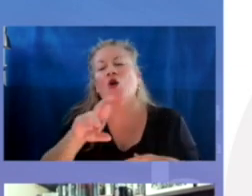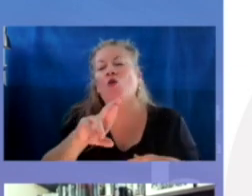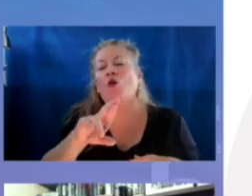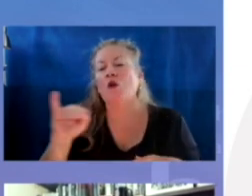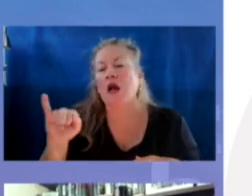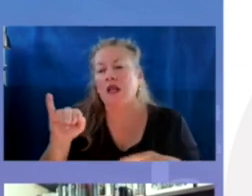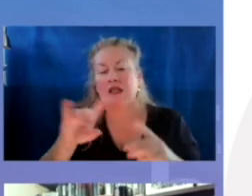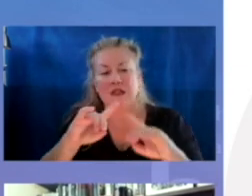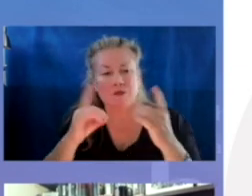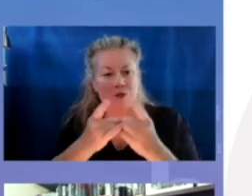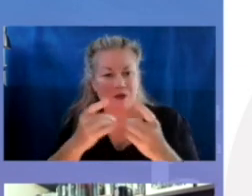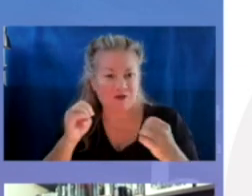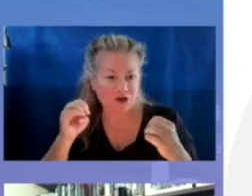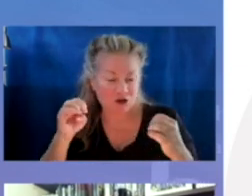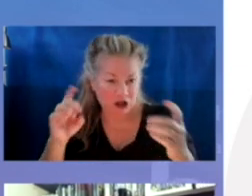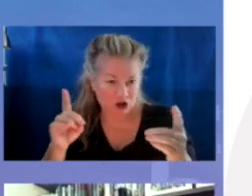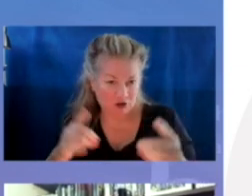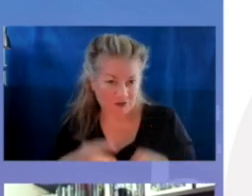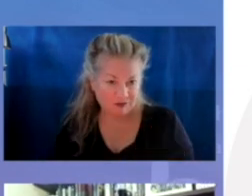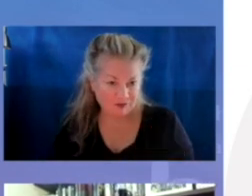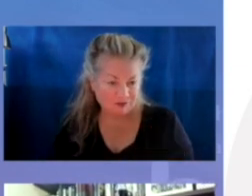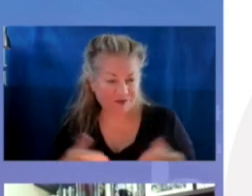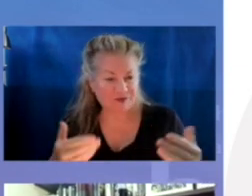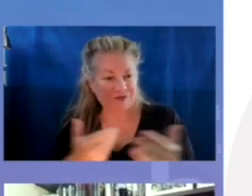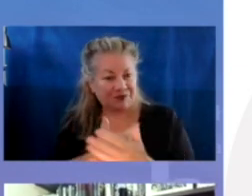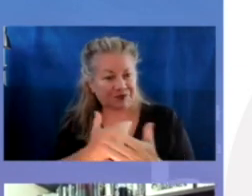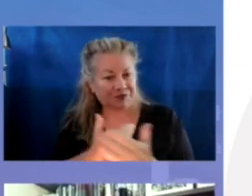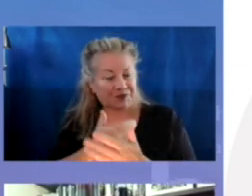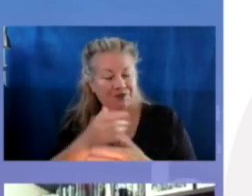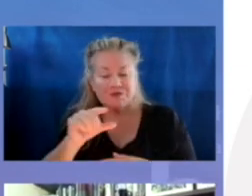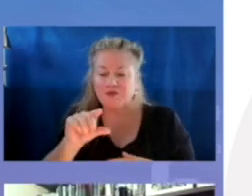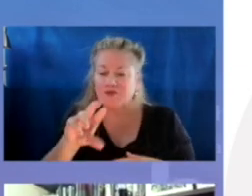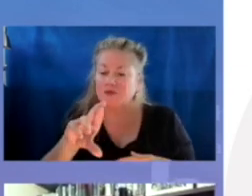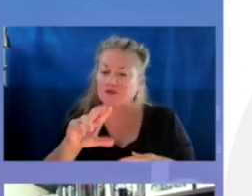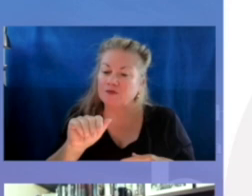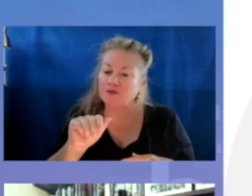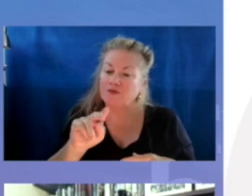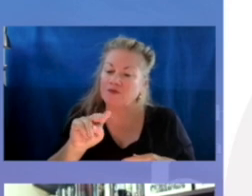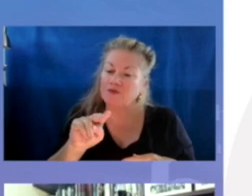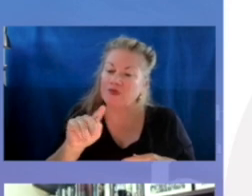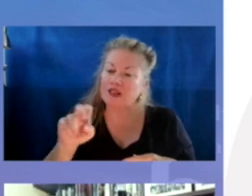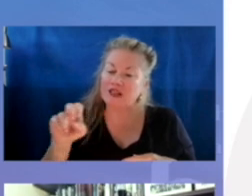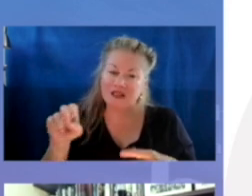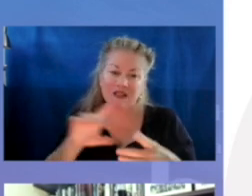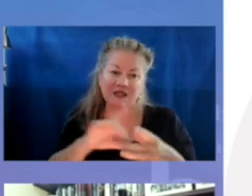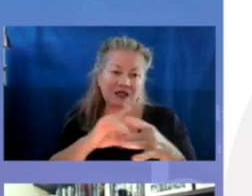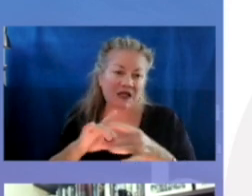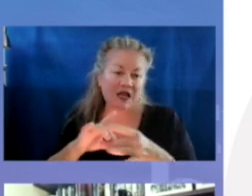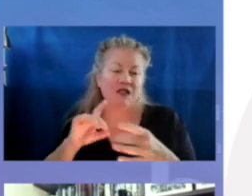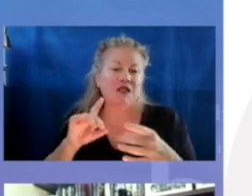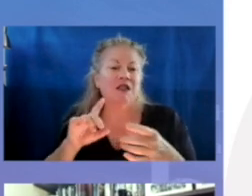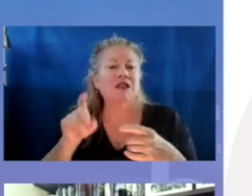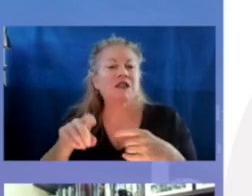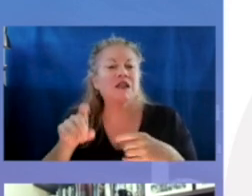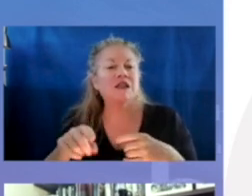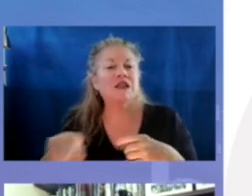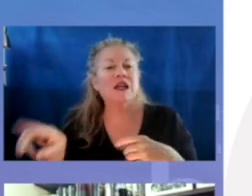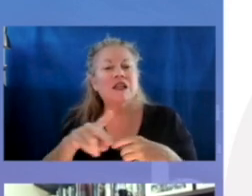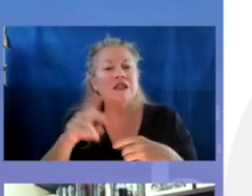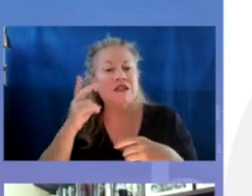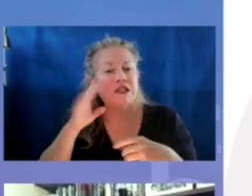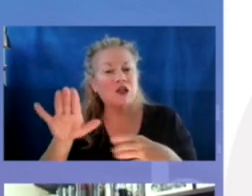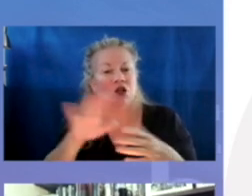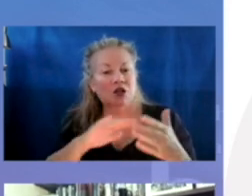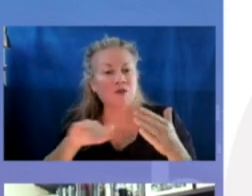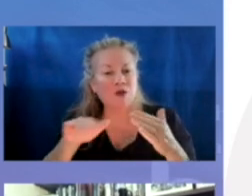the Rhode Island Department of Education, which is helping its new school, the new grantee school districts, connect the needs that they